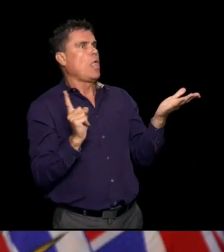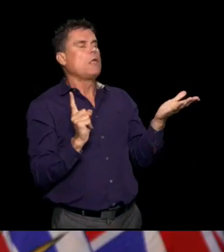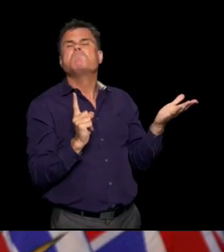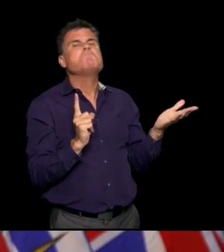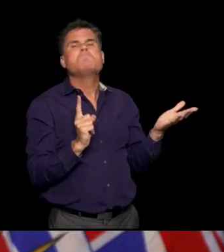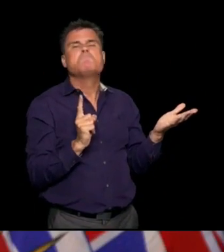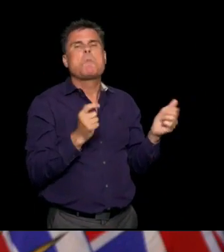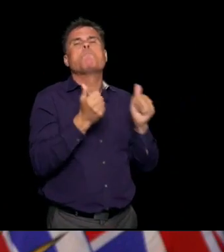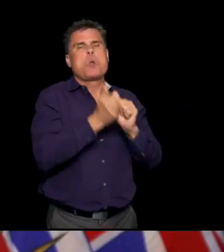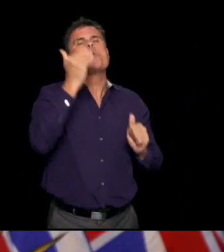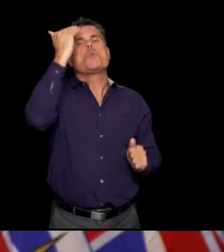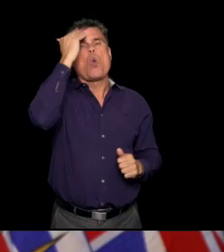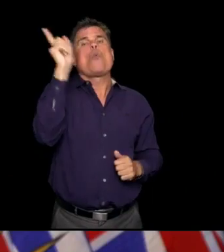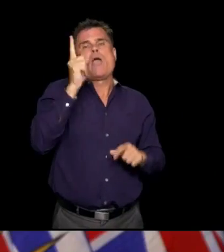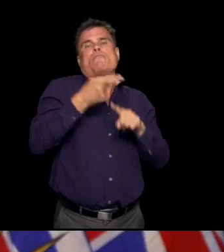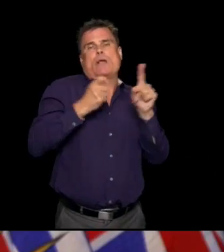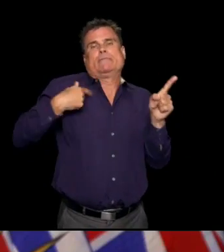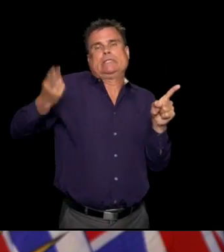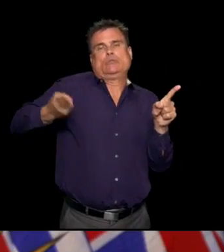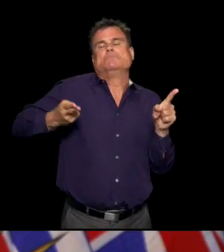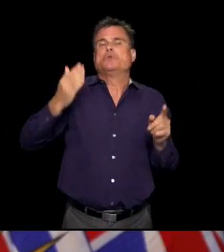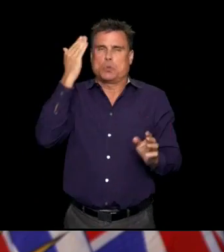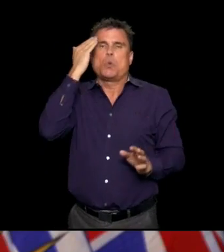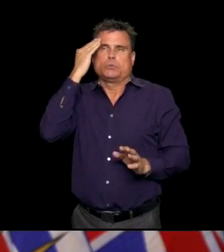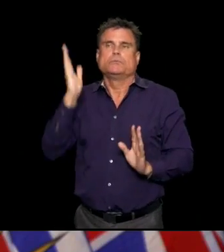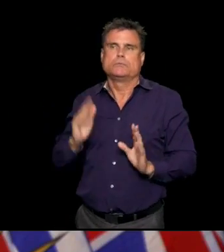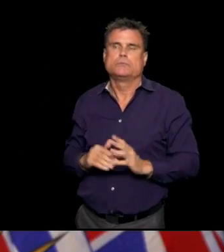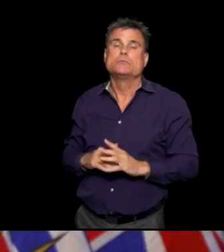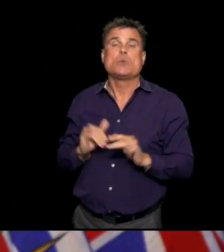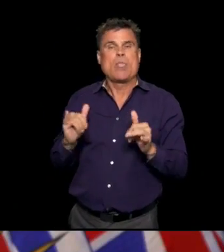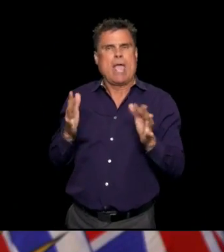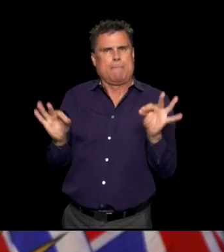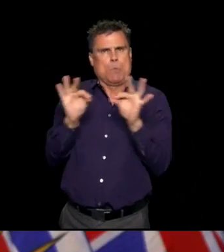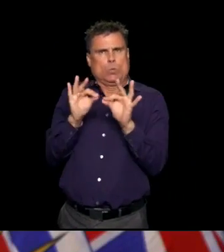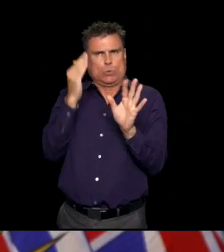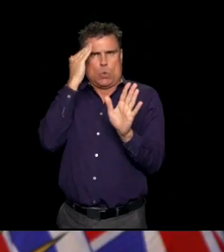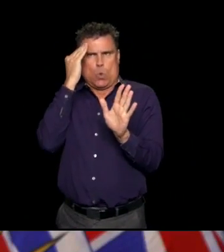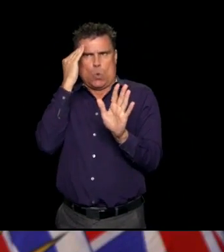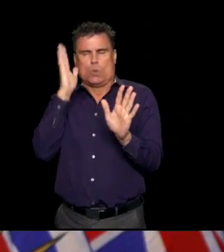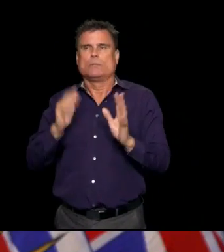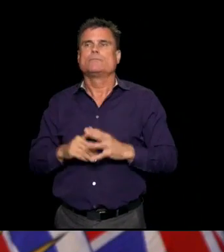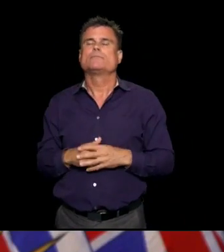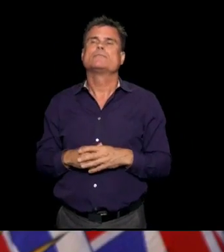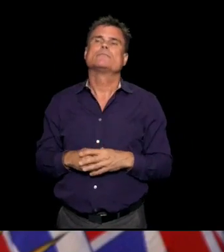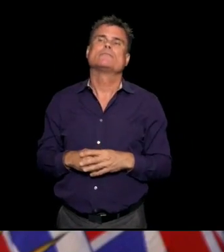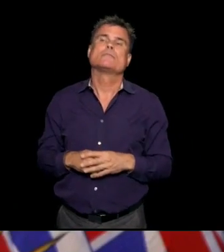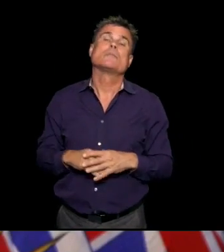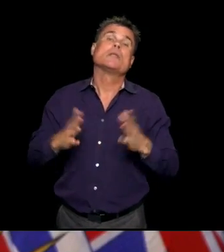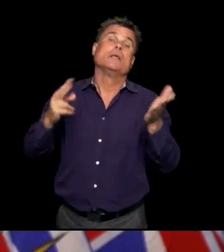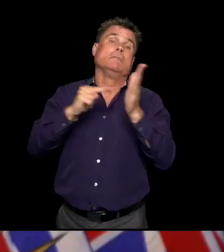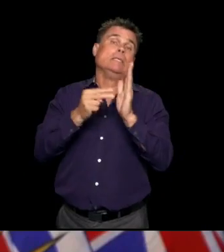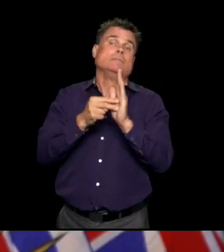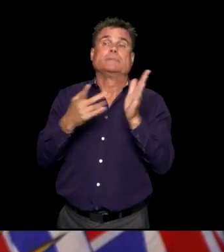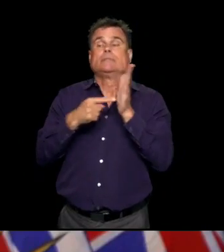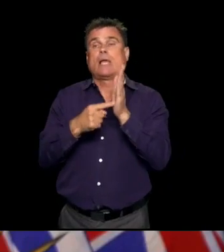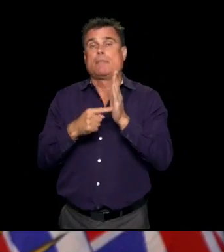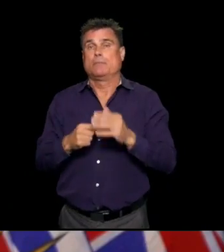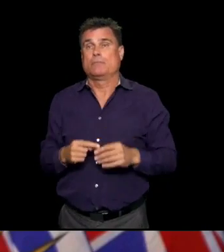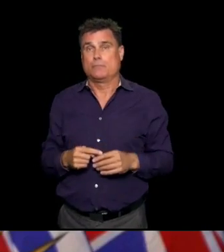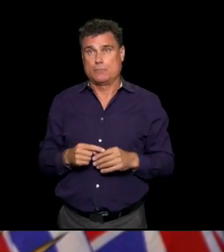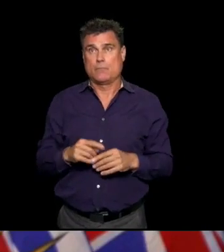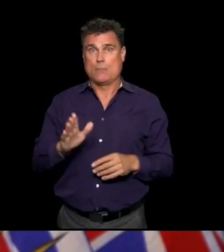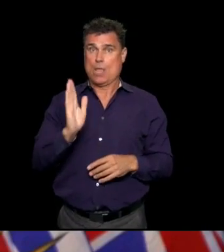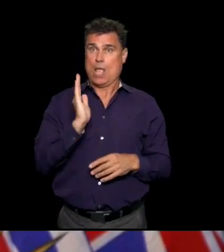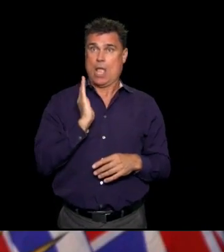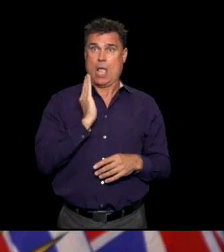those markers everywhere in our province are very low, and we will continue to watch them. So what that means is that the